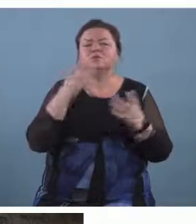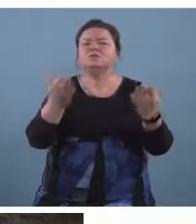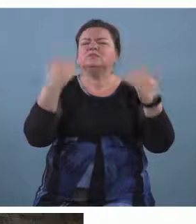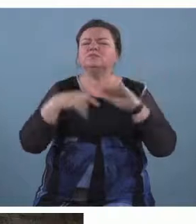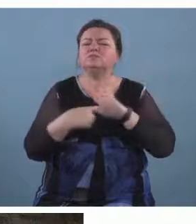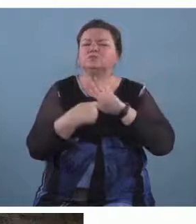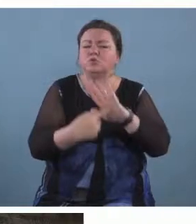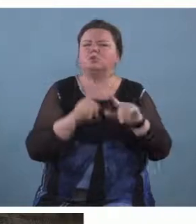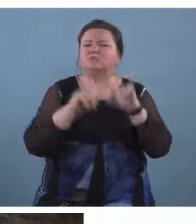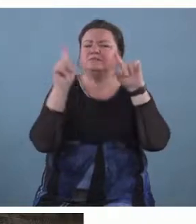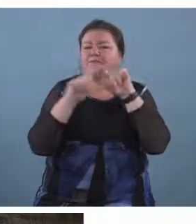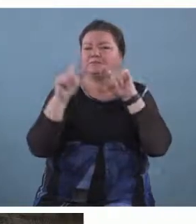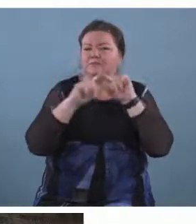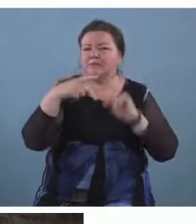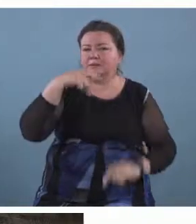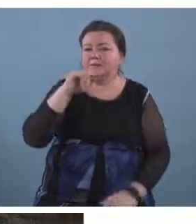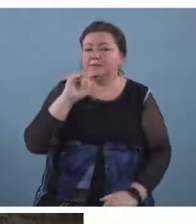different pitch patterns